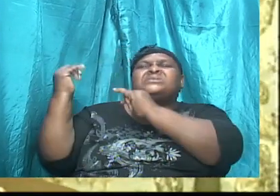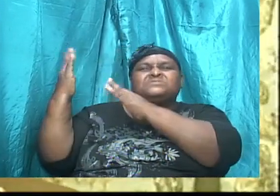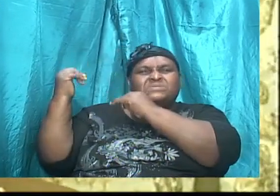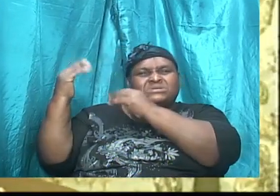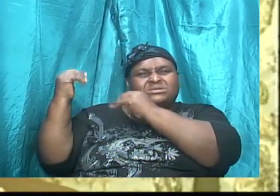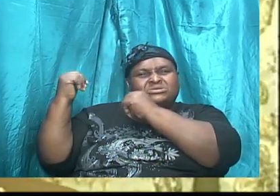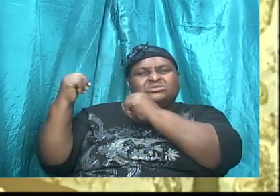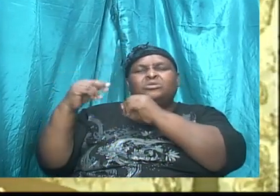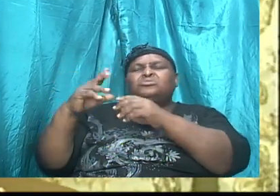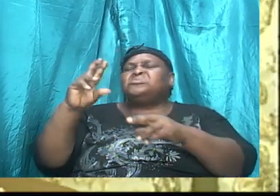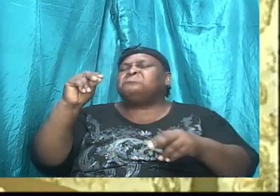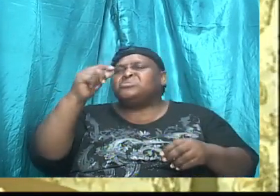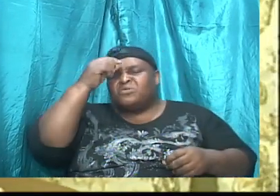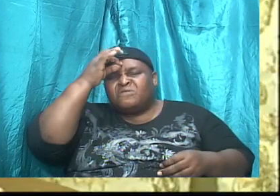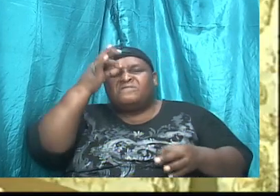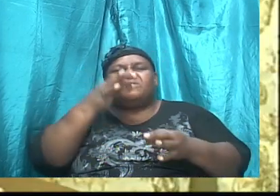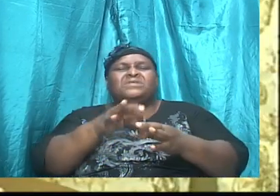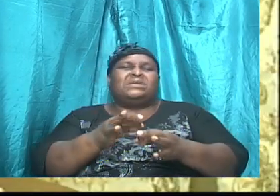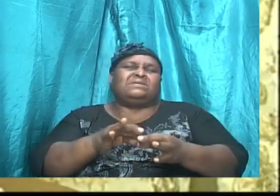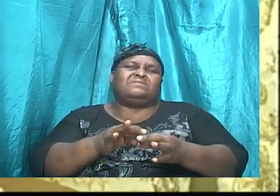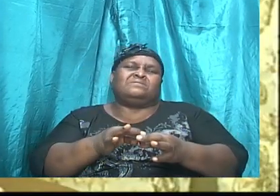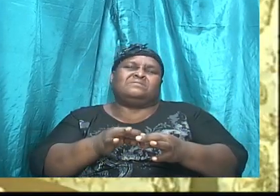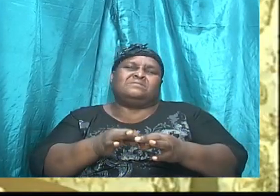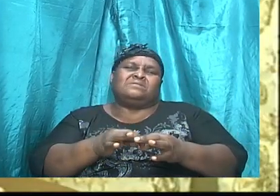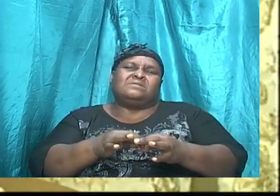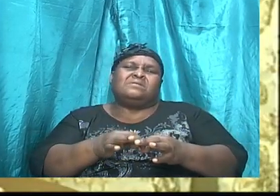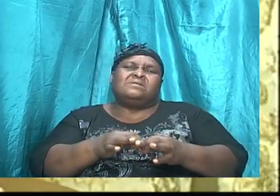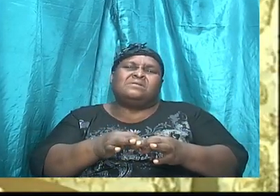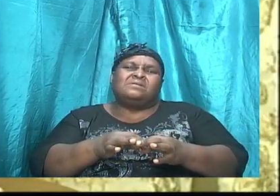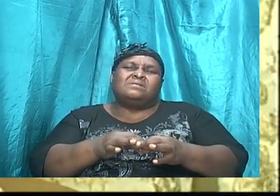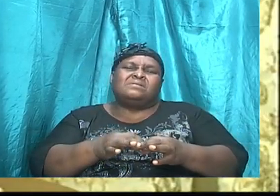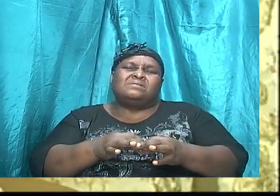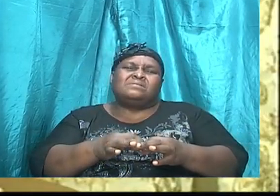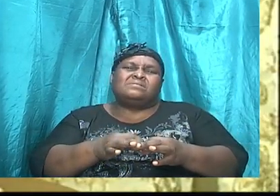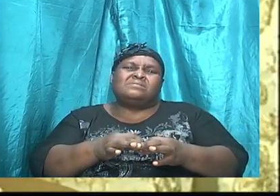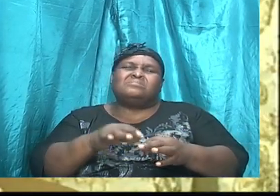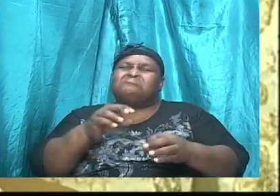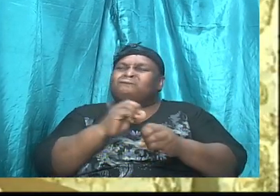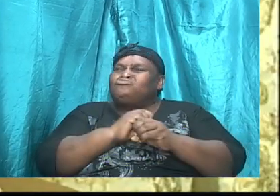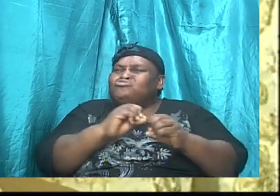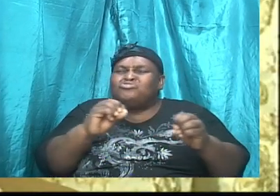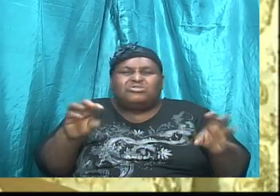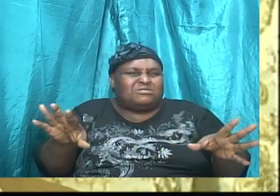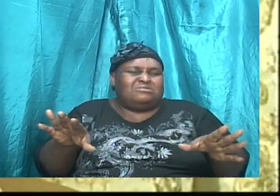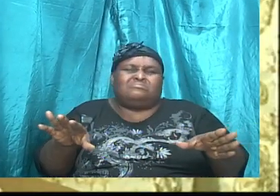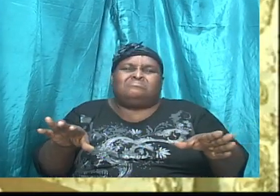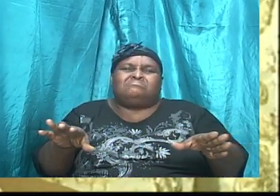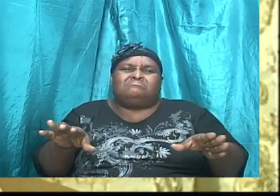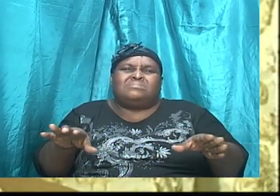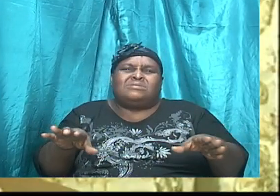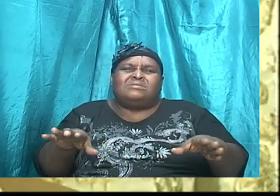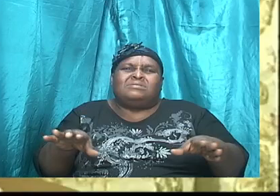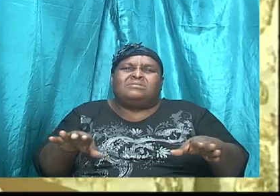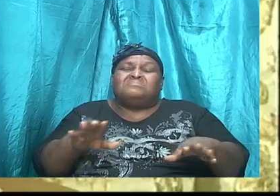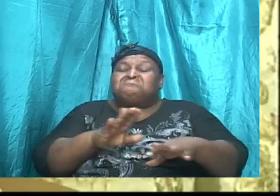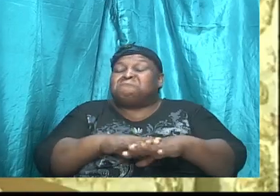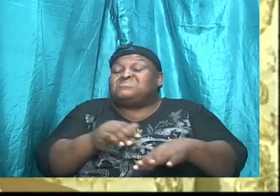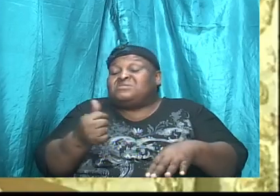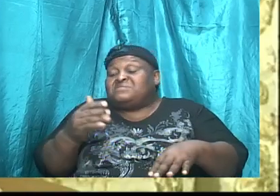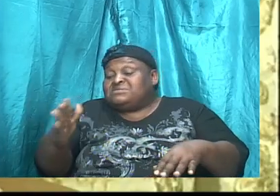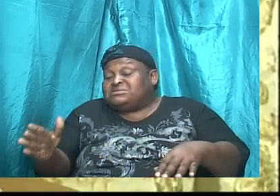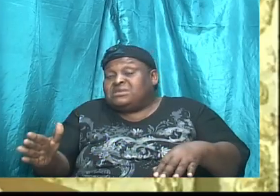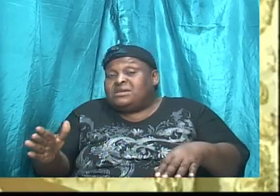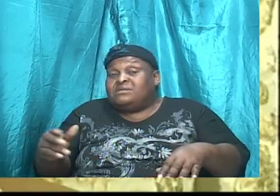was no faith. You know, there was just, there was, you know, nothing like that. On the other hand, this